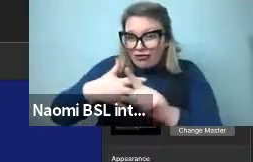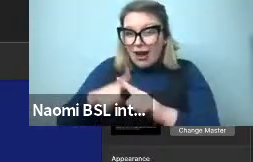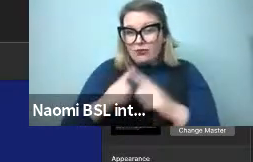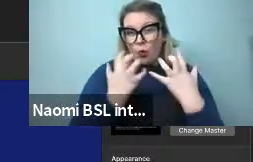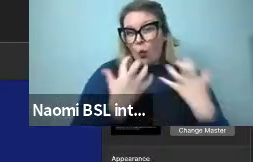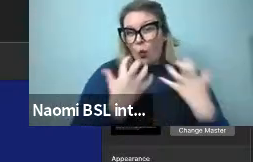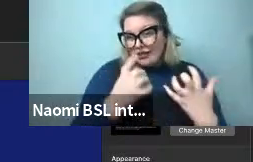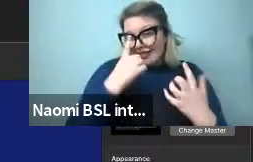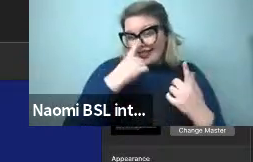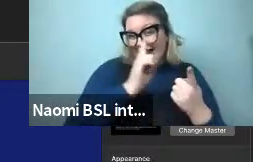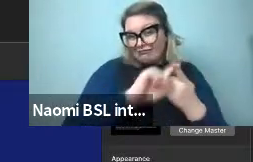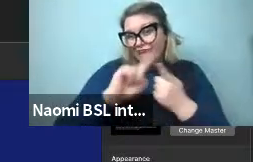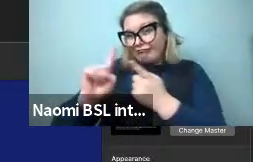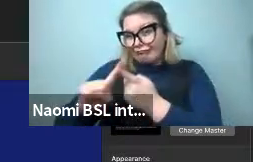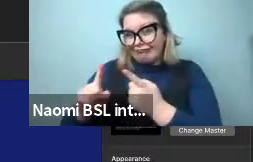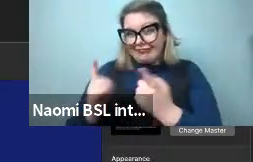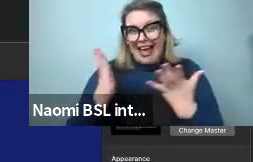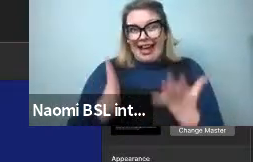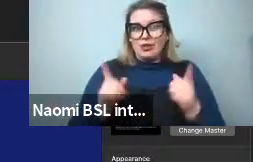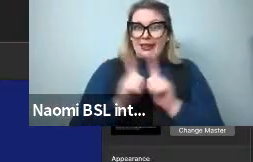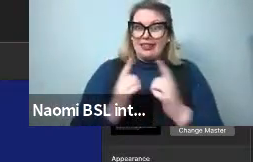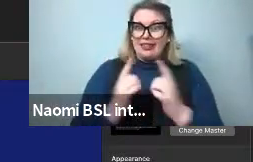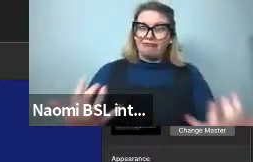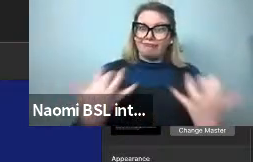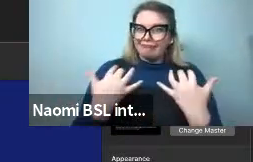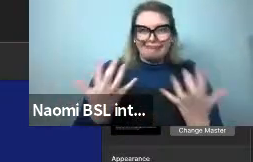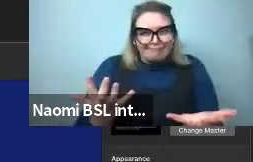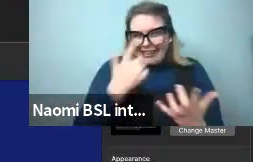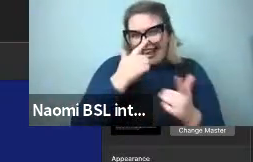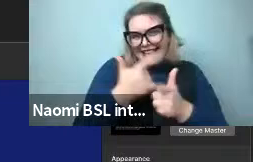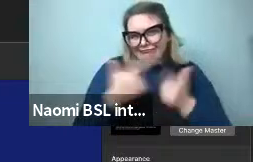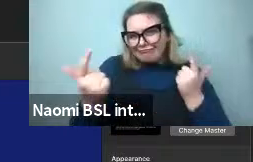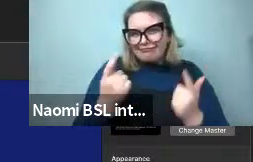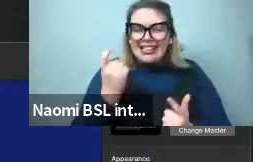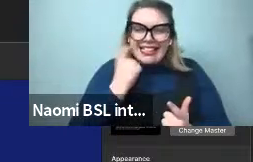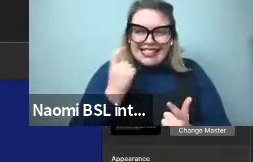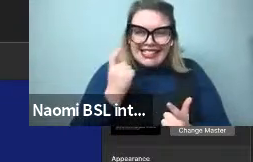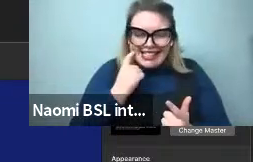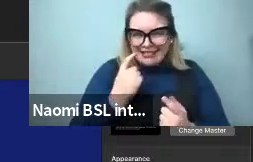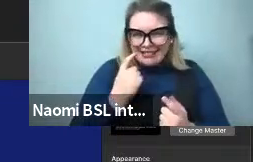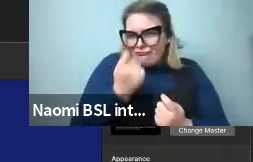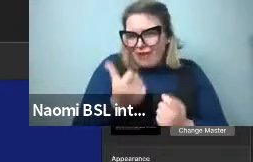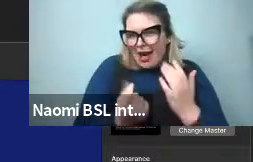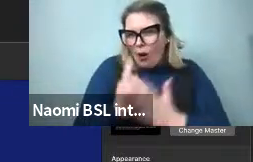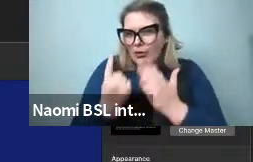don't have a chance to bring people together who work in all sorts of different parts of linguistics to speak together.